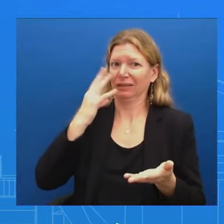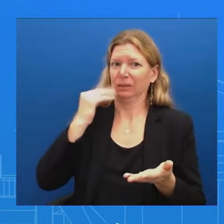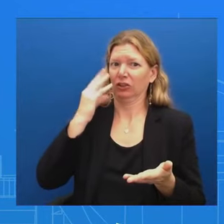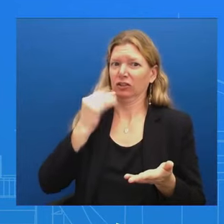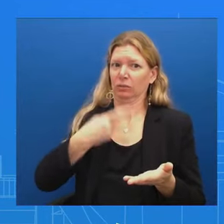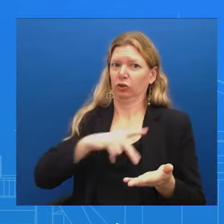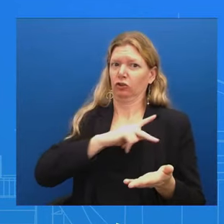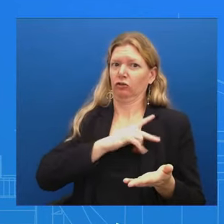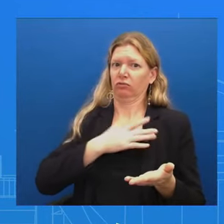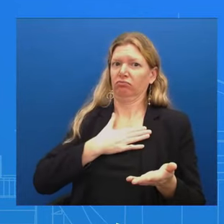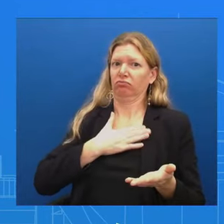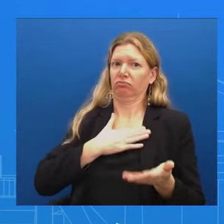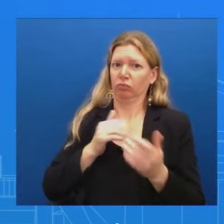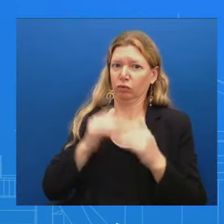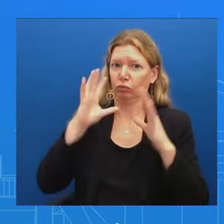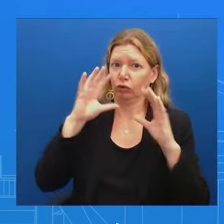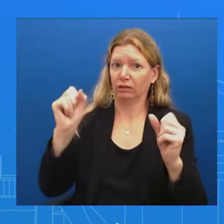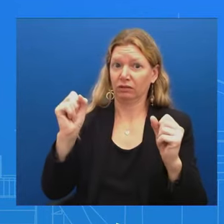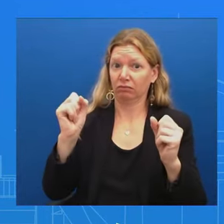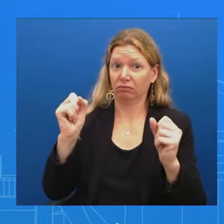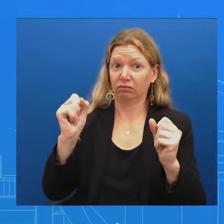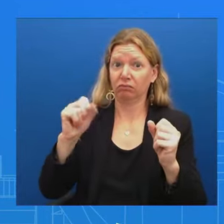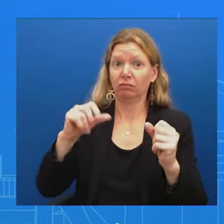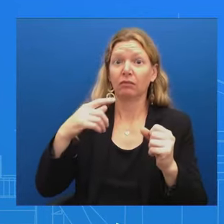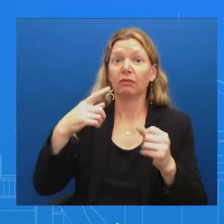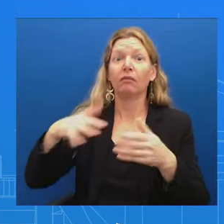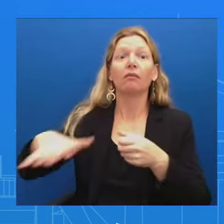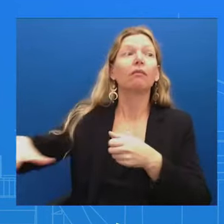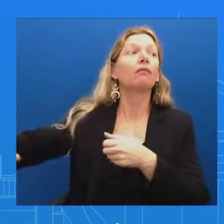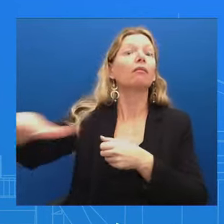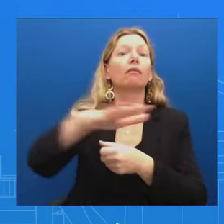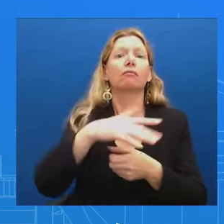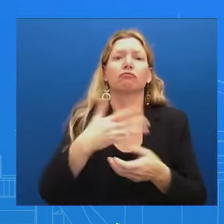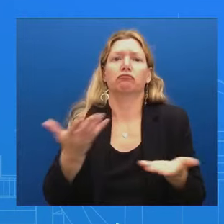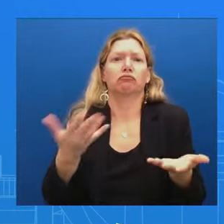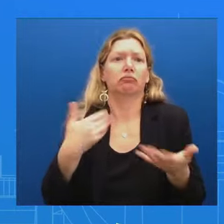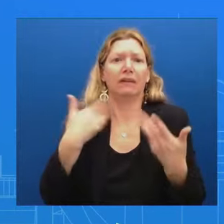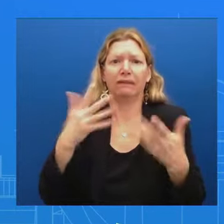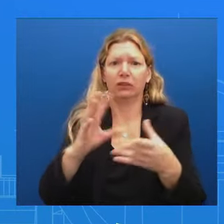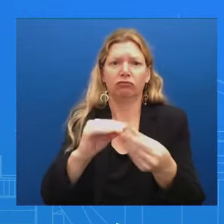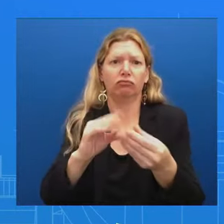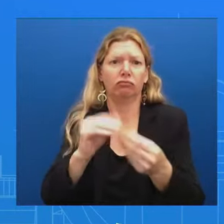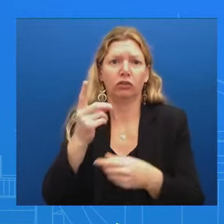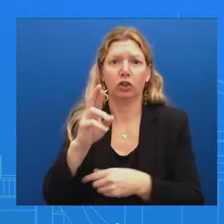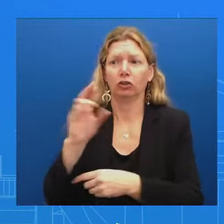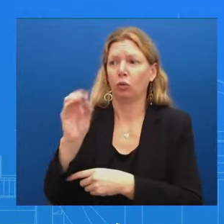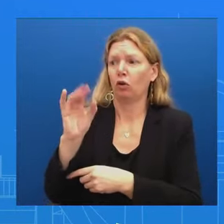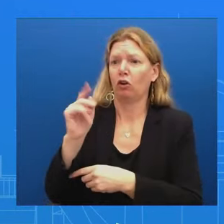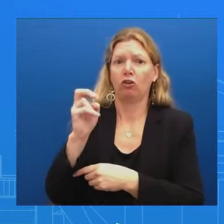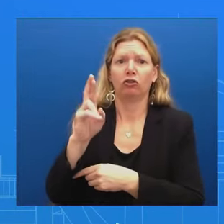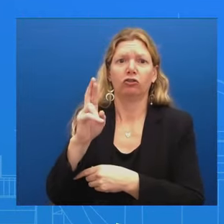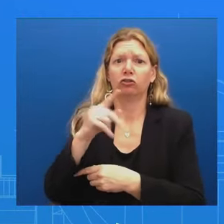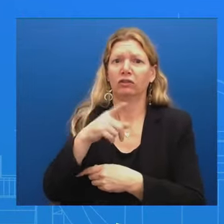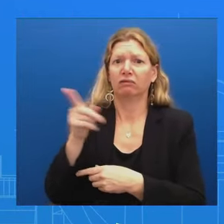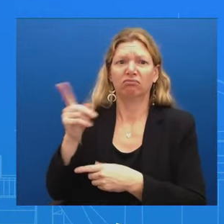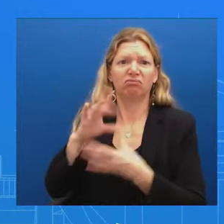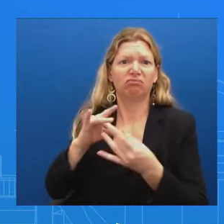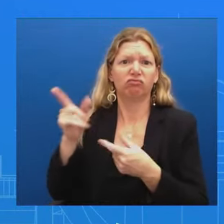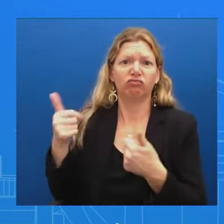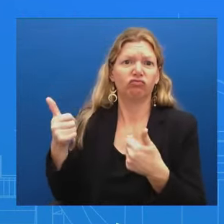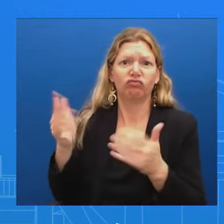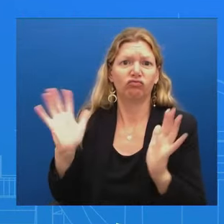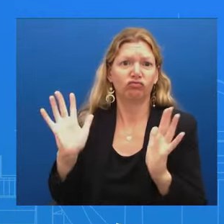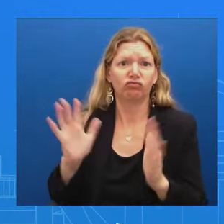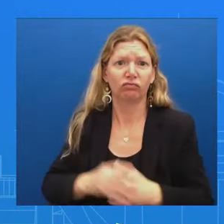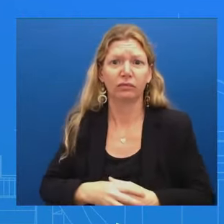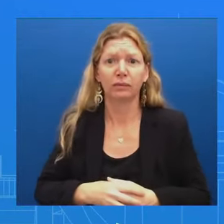said to me And so I'll just leave it there Thanks, Karine know you're not going to comment on the campaign or decisions But does the White House believe that TikTok